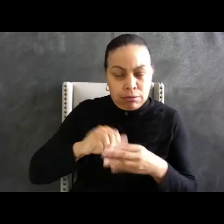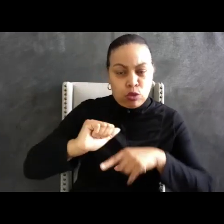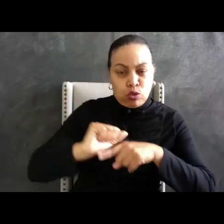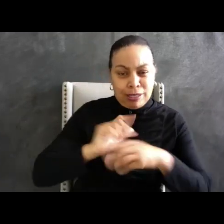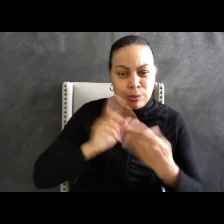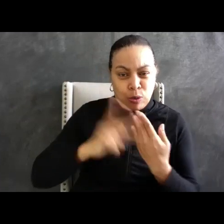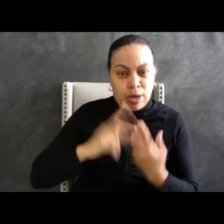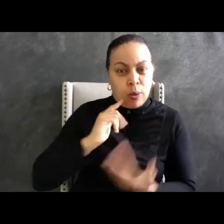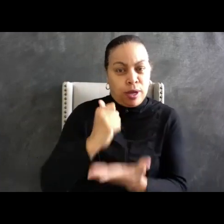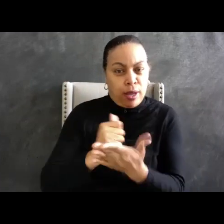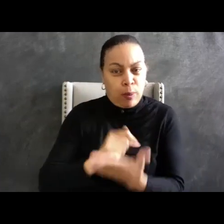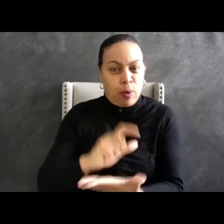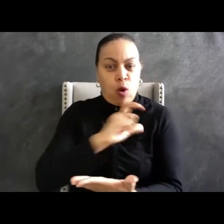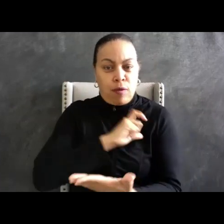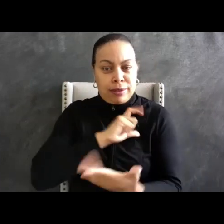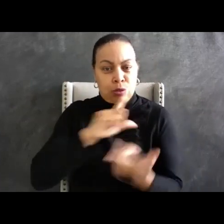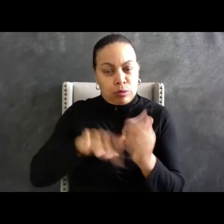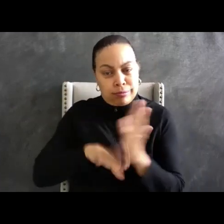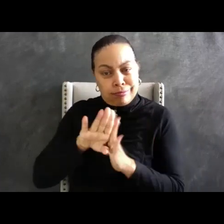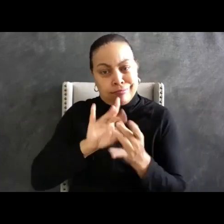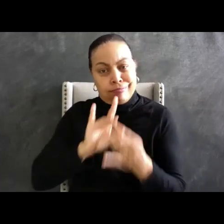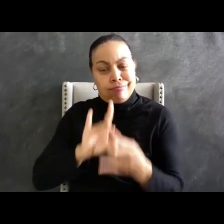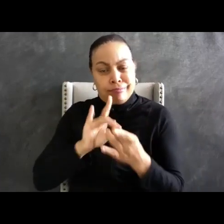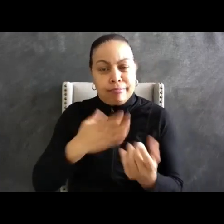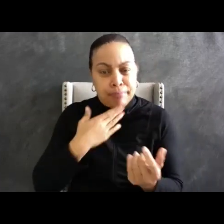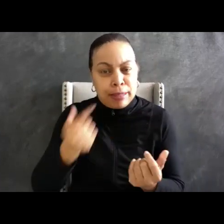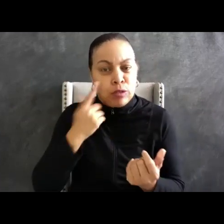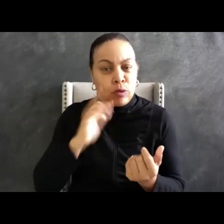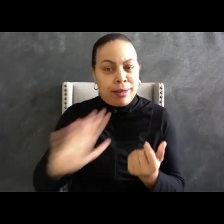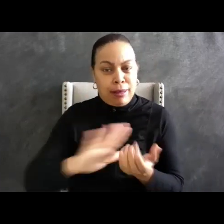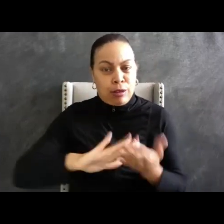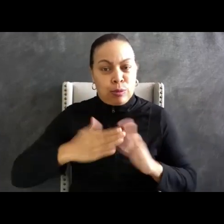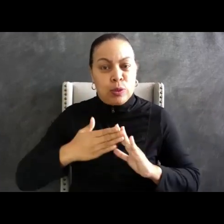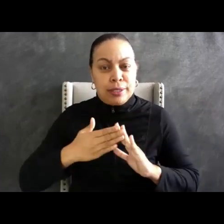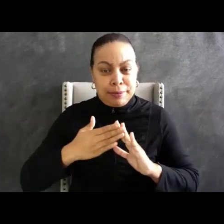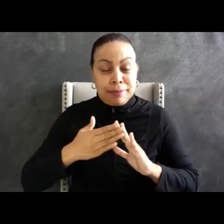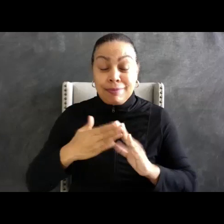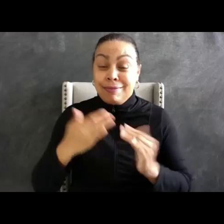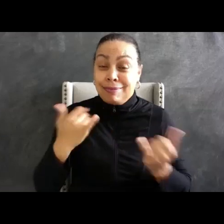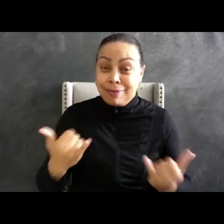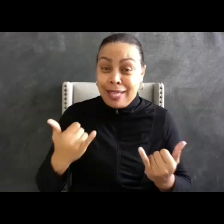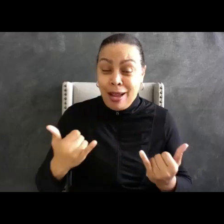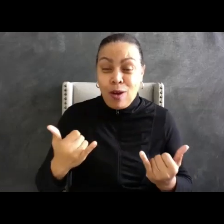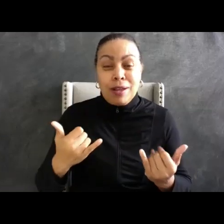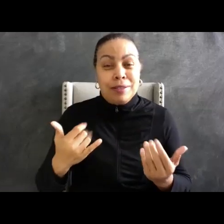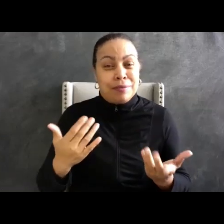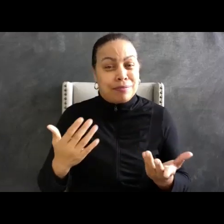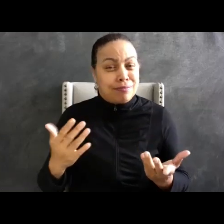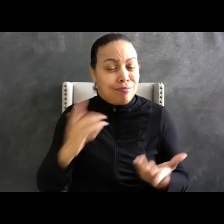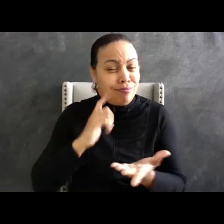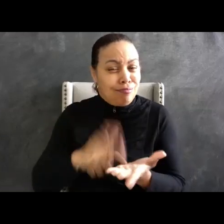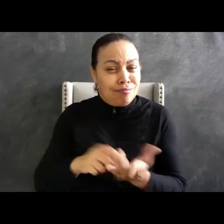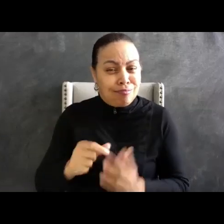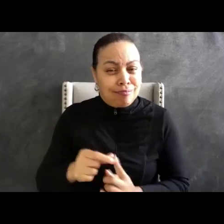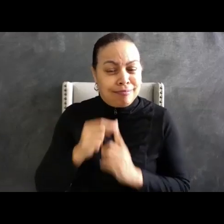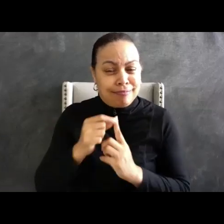towards building better relationships within their communities. Please join me in offering special recognition